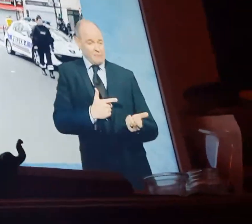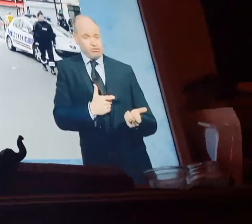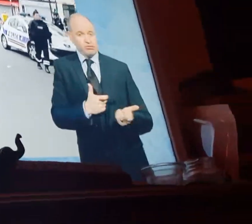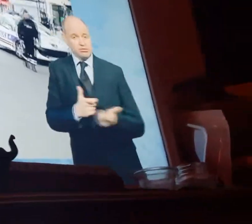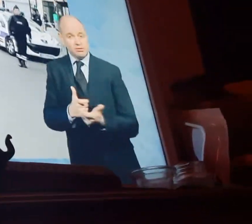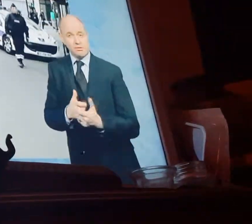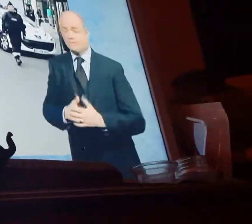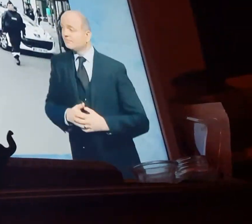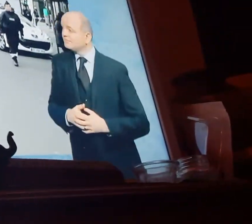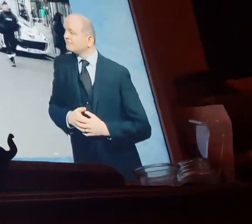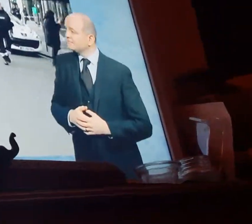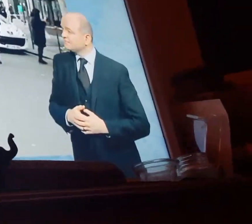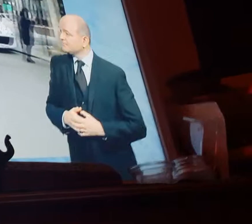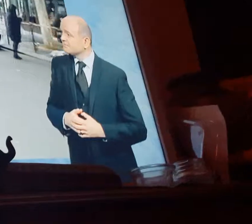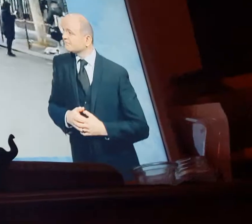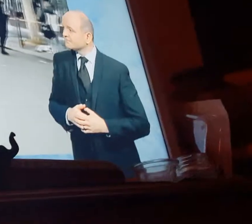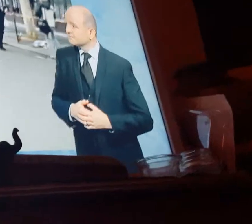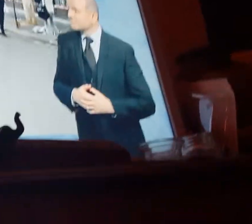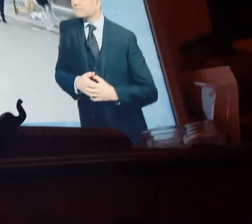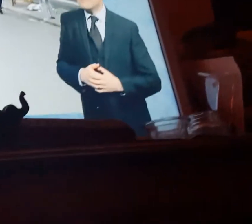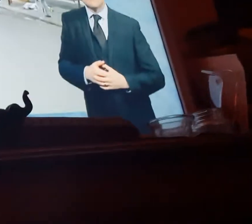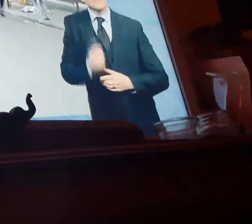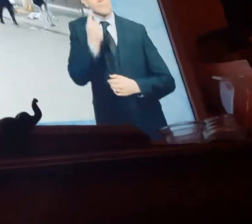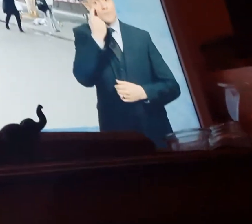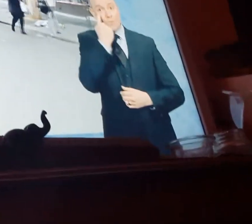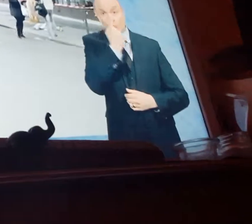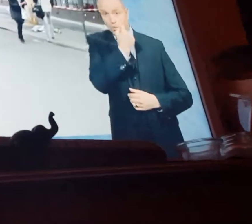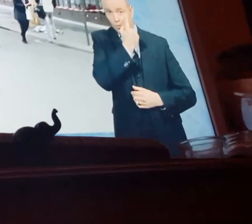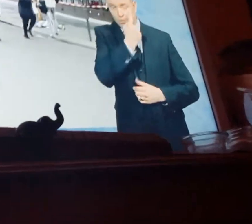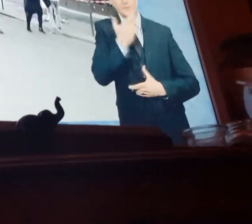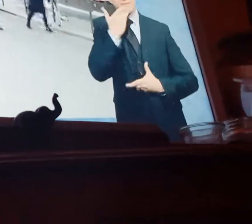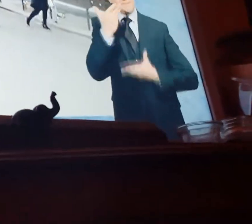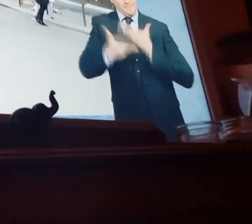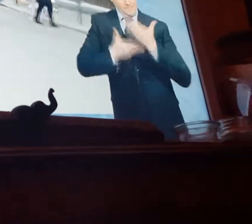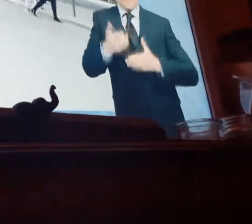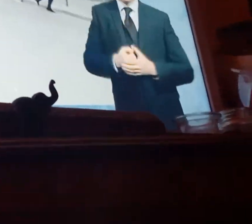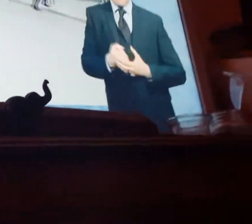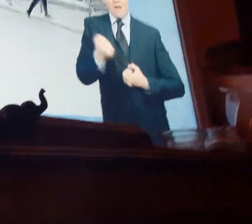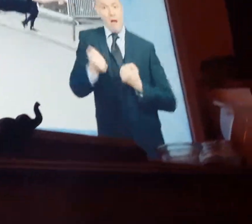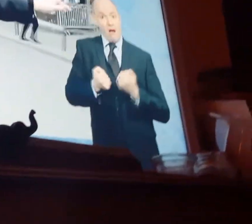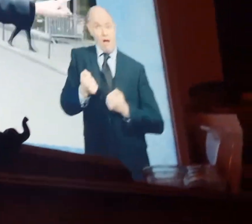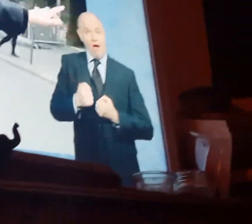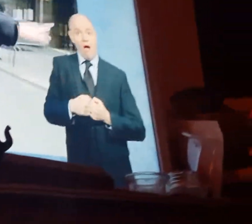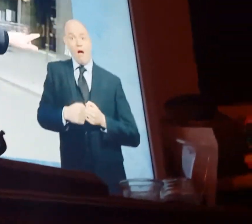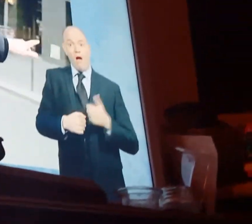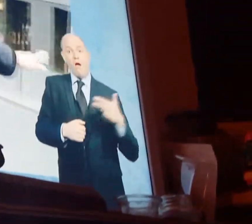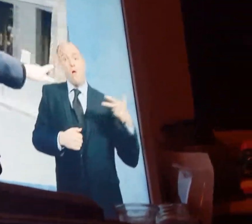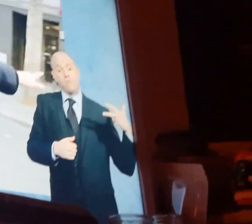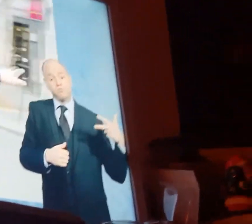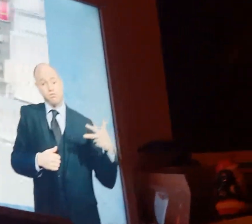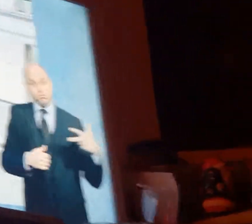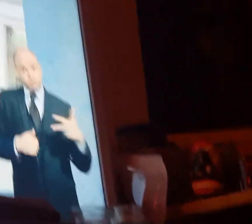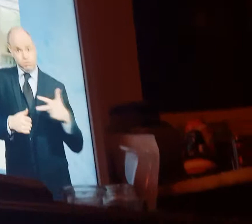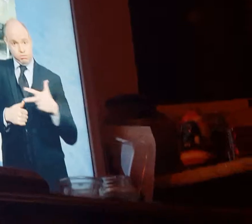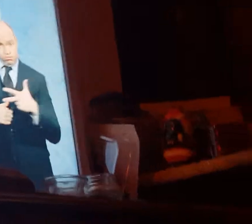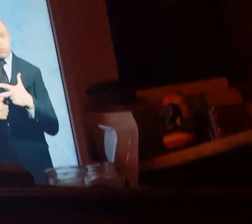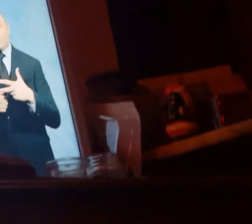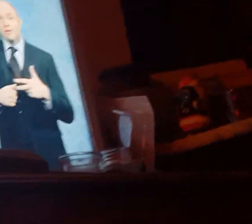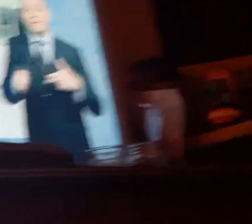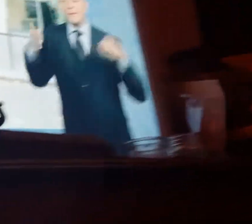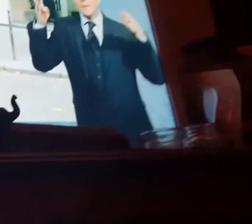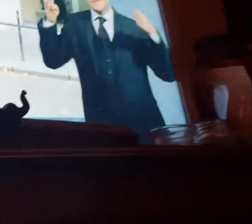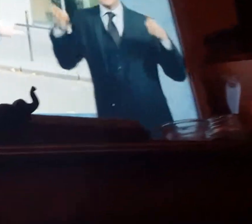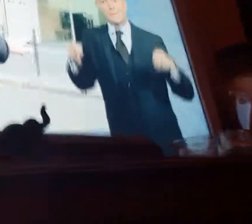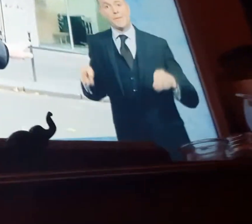So the gang men came from the pity Cambodge, this way, pulled up holes in that restaurant there, and shot up the